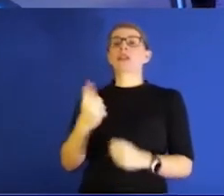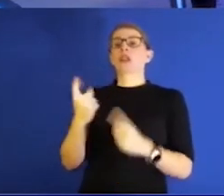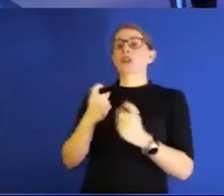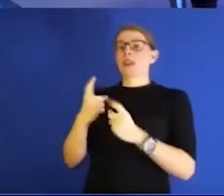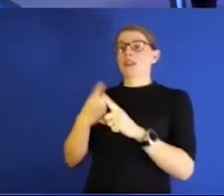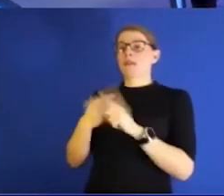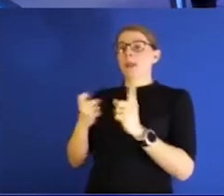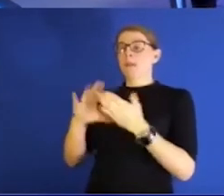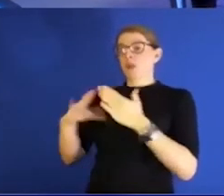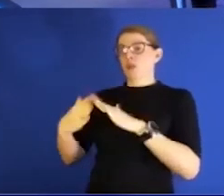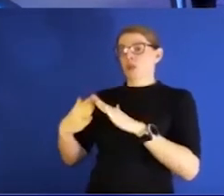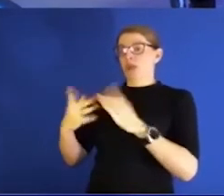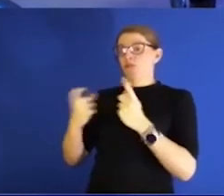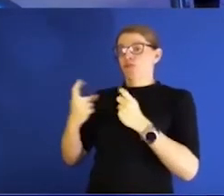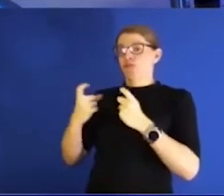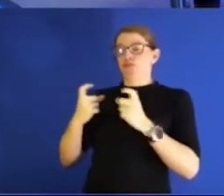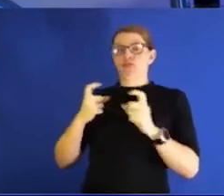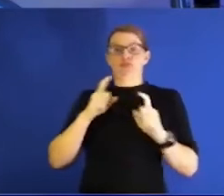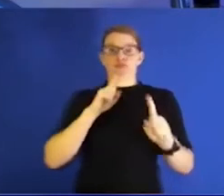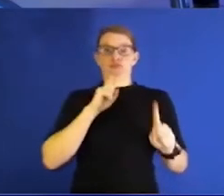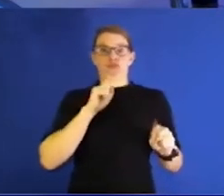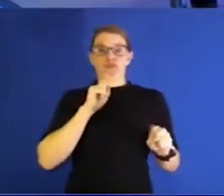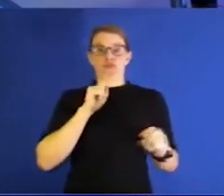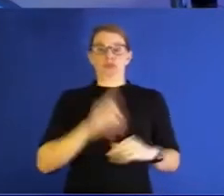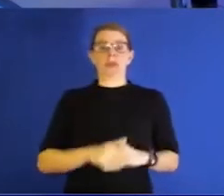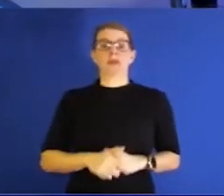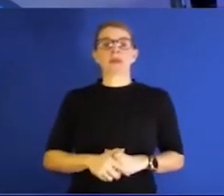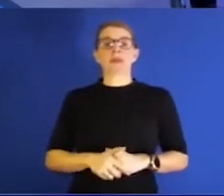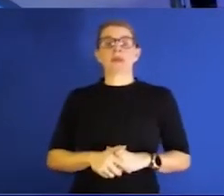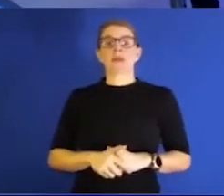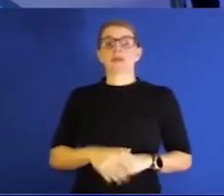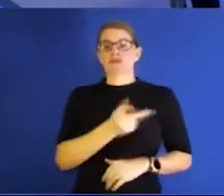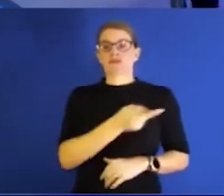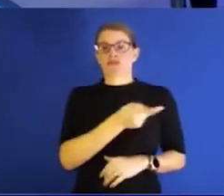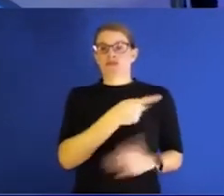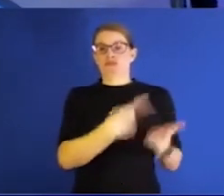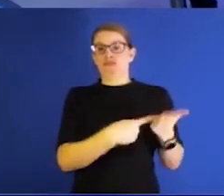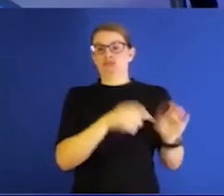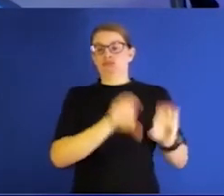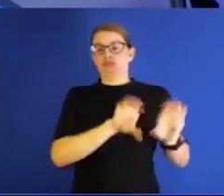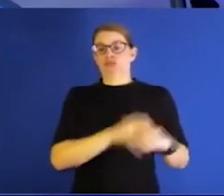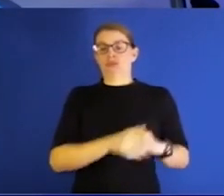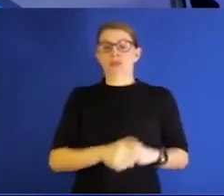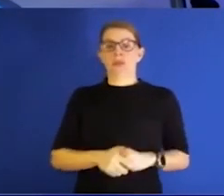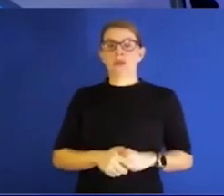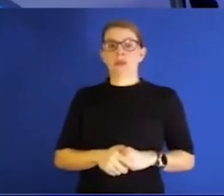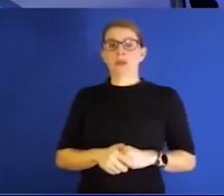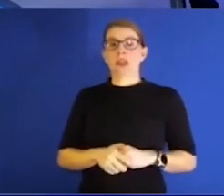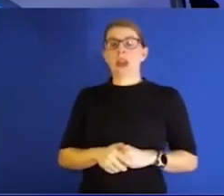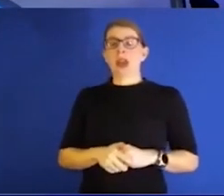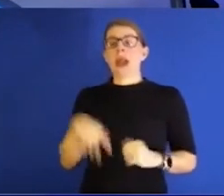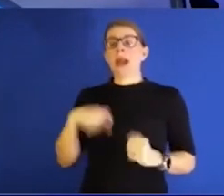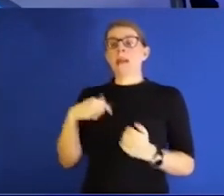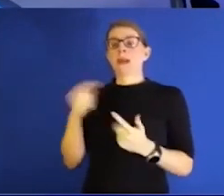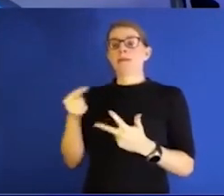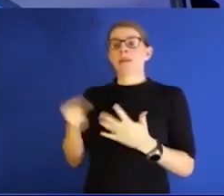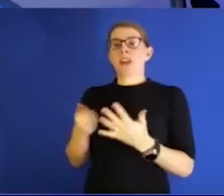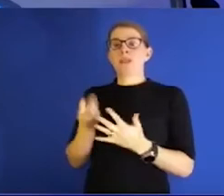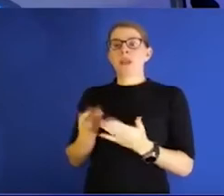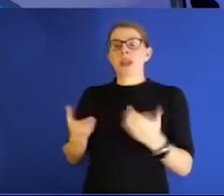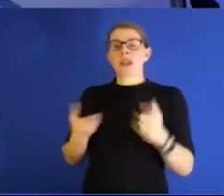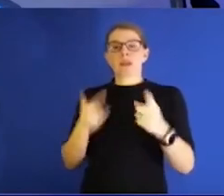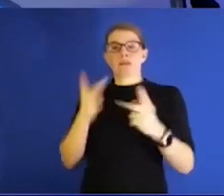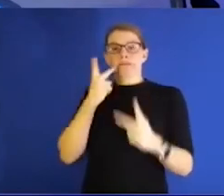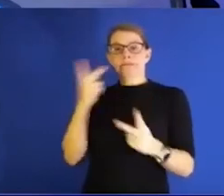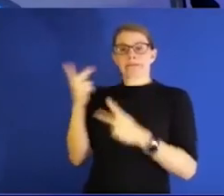I'm going to let you ask a couple of questions to Dr. Gerard. You guys visit a little bit. I'm going to just ask a couple of questions. to through a couple of things. Okay. So as you look back on the whole pandemic thing,